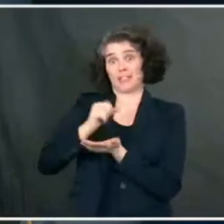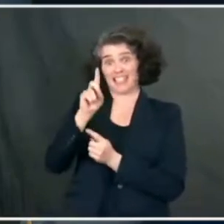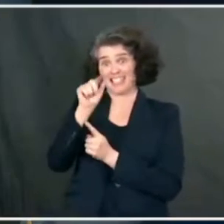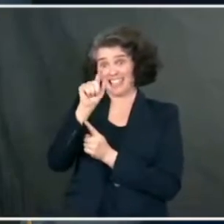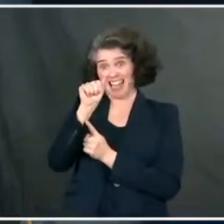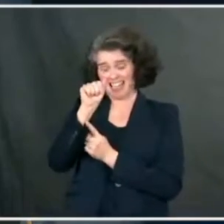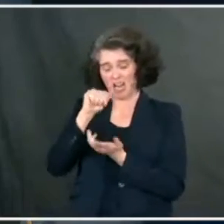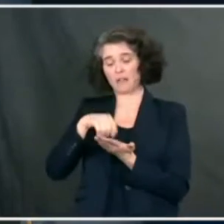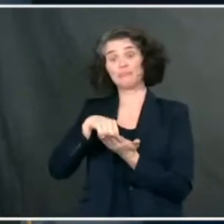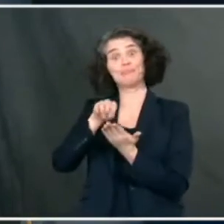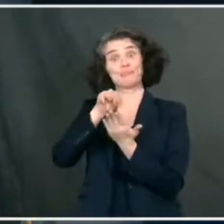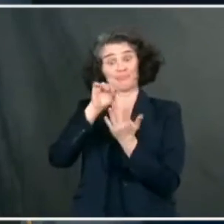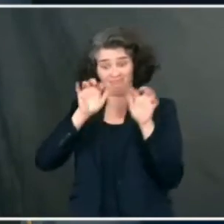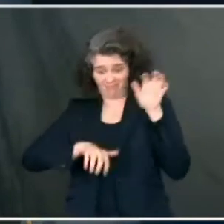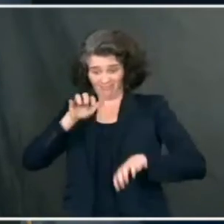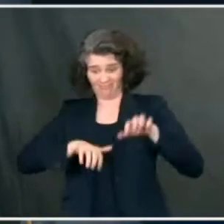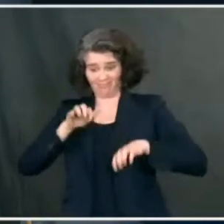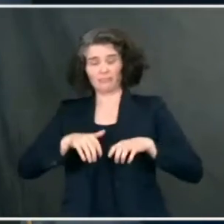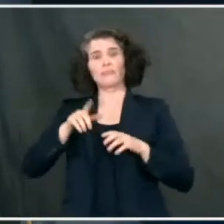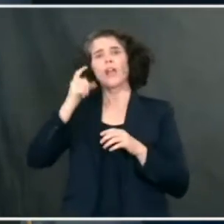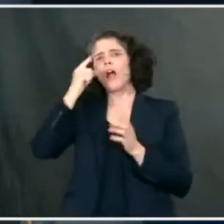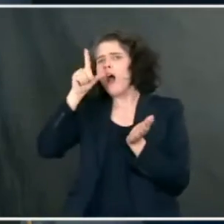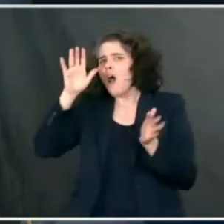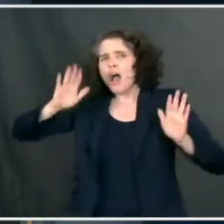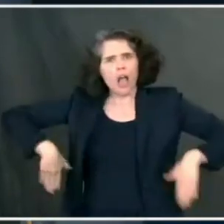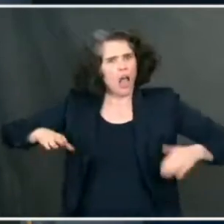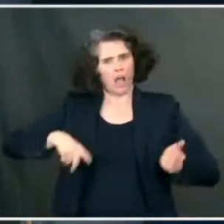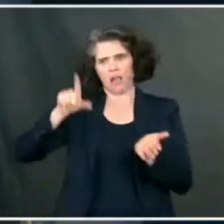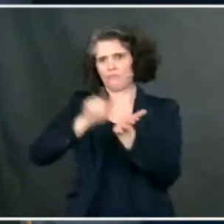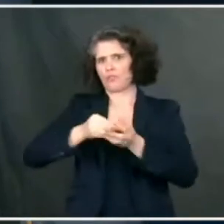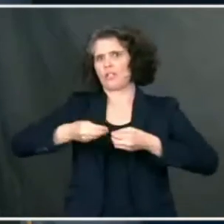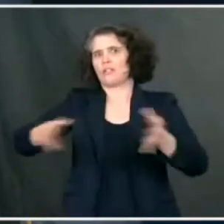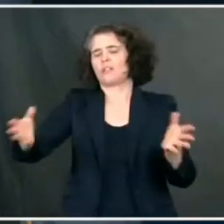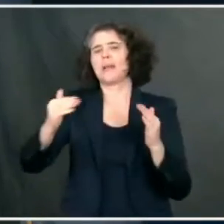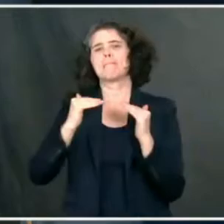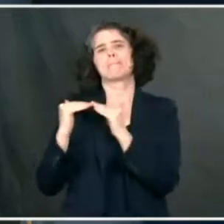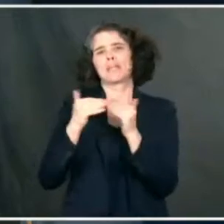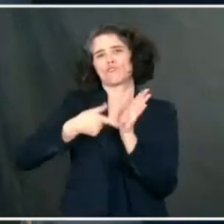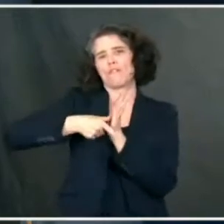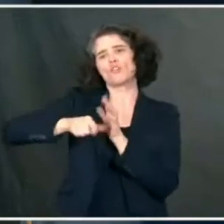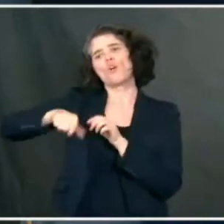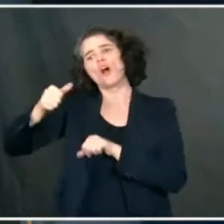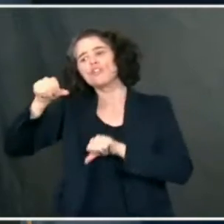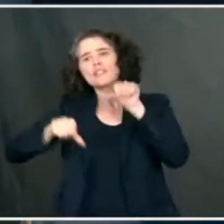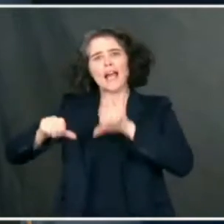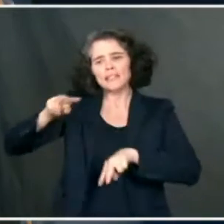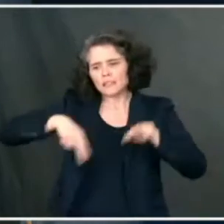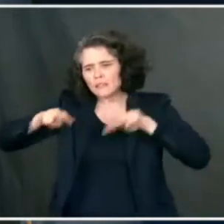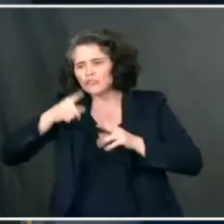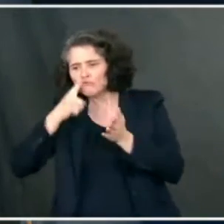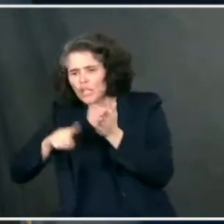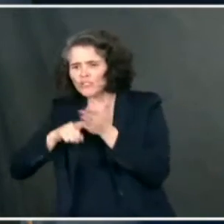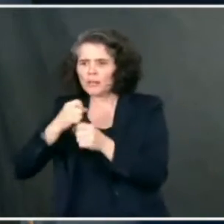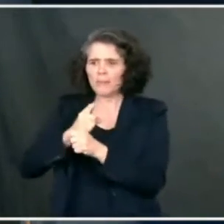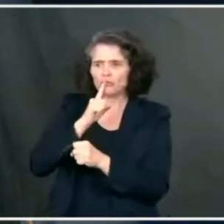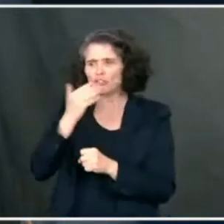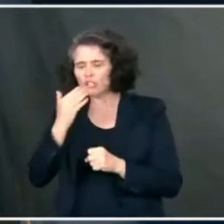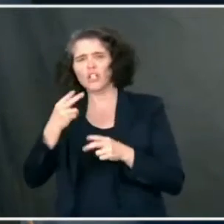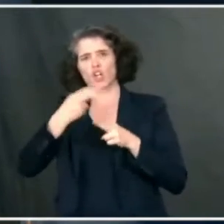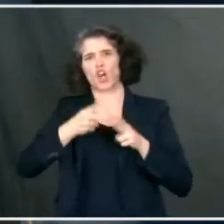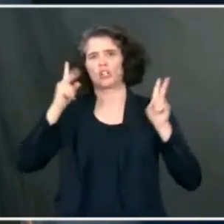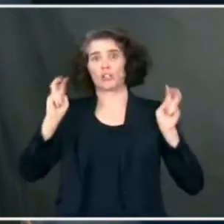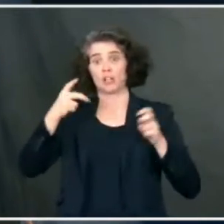preprint server, where it hasn't yet been peer-reviewed. But you have to pay attention to it, because it gives you good information